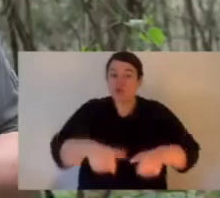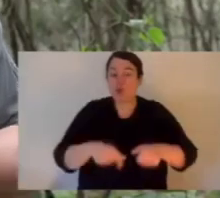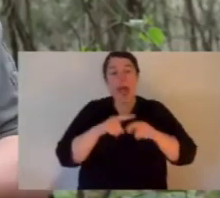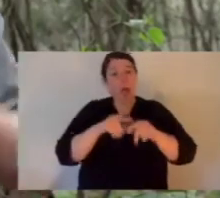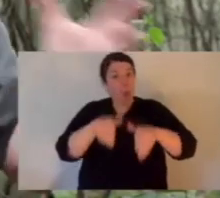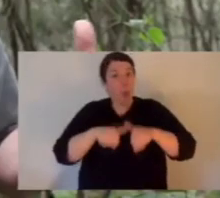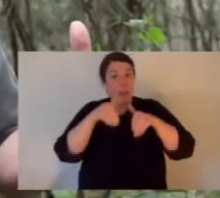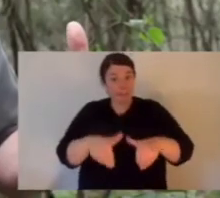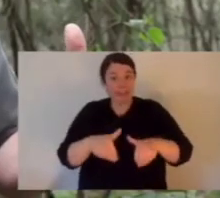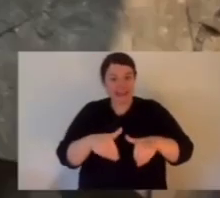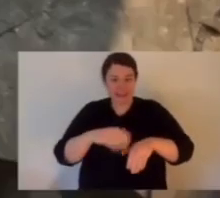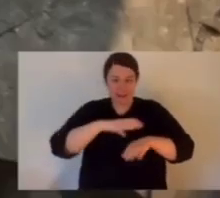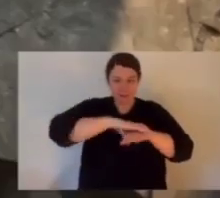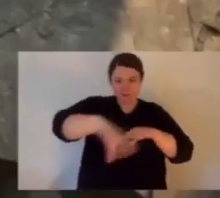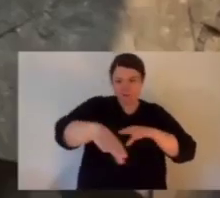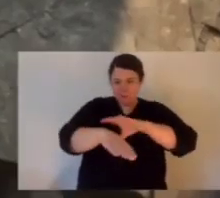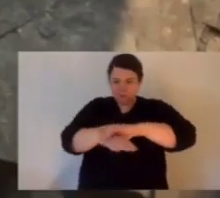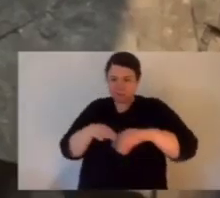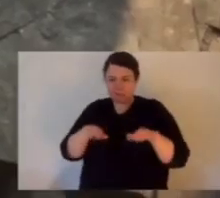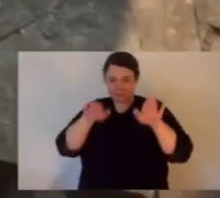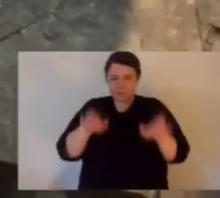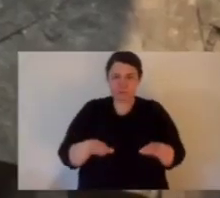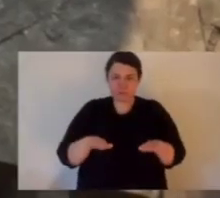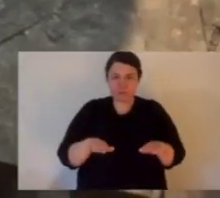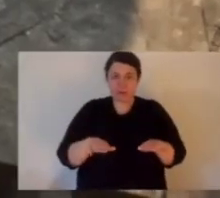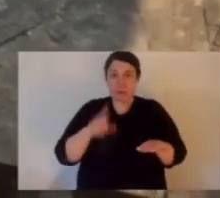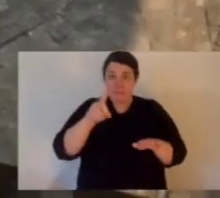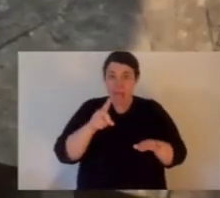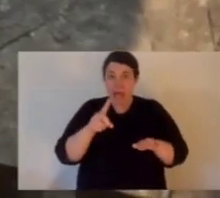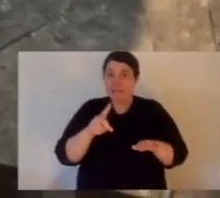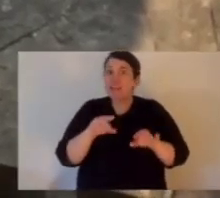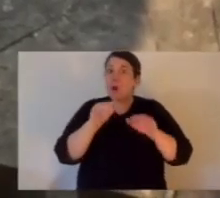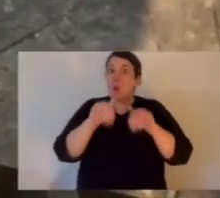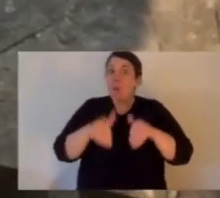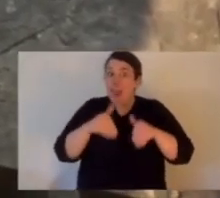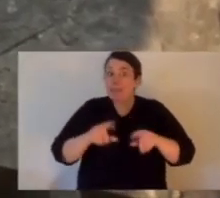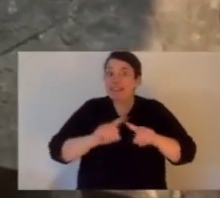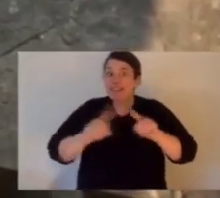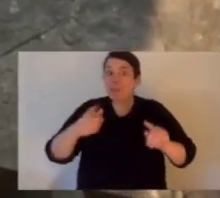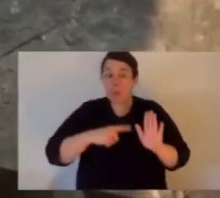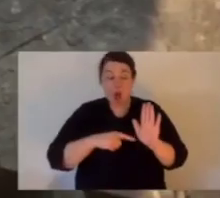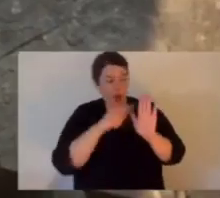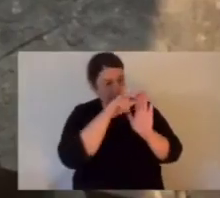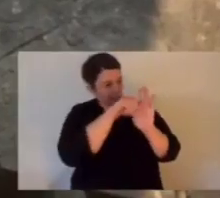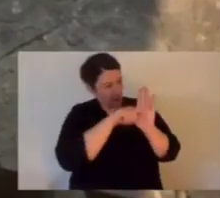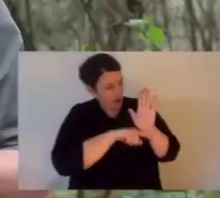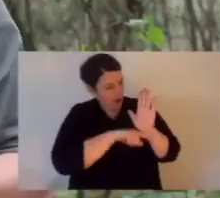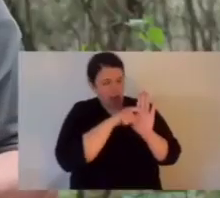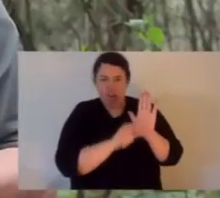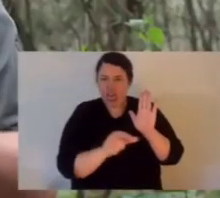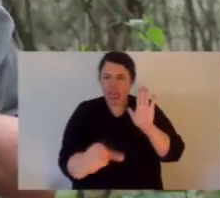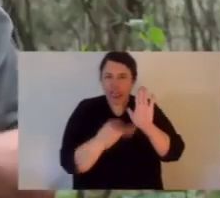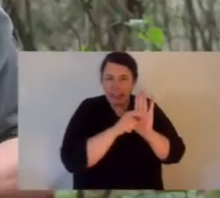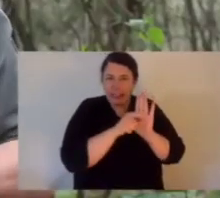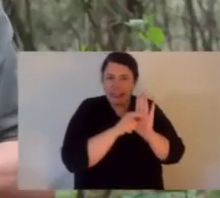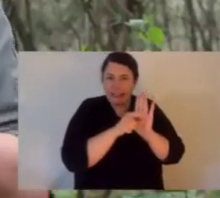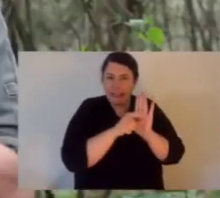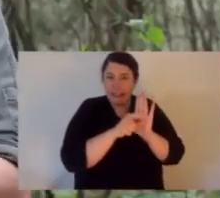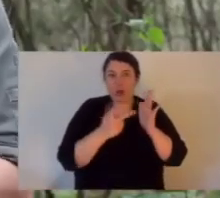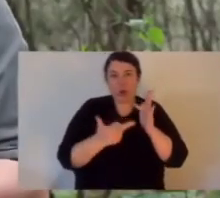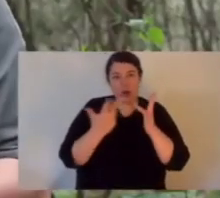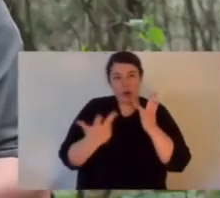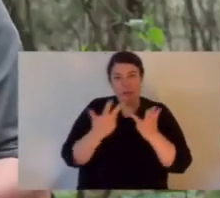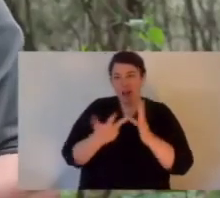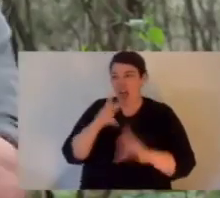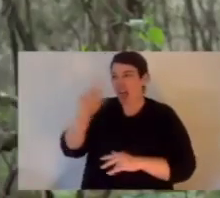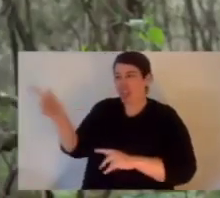macropod means large-footed so the rock wallaby like all kangaroos and wallabies has quite large feet but rock wallabies uniquely on